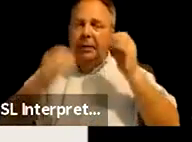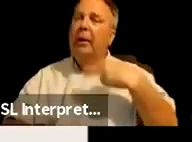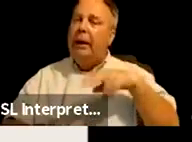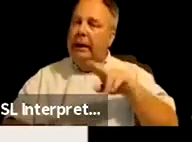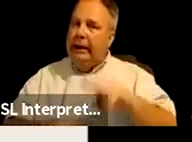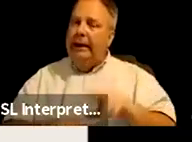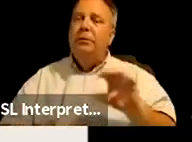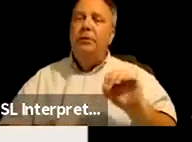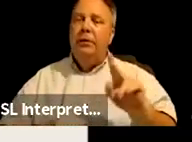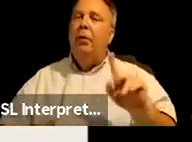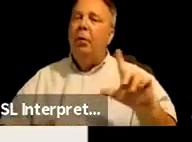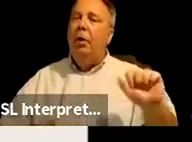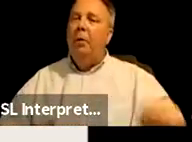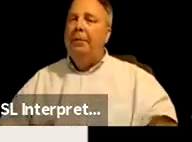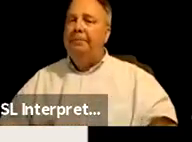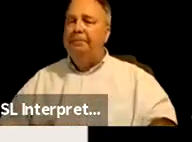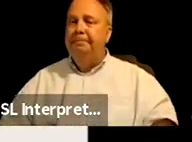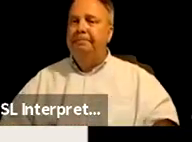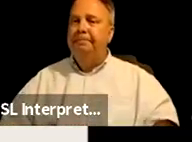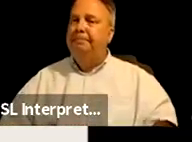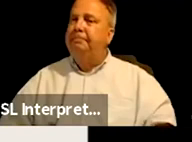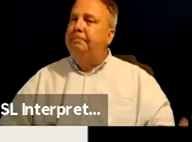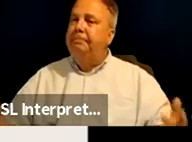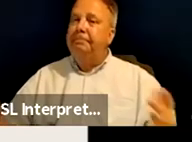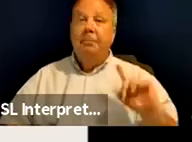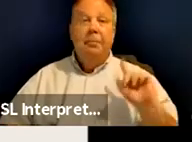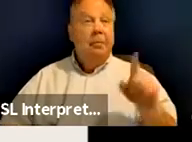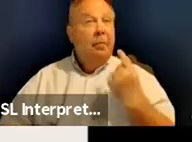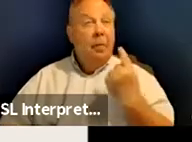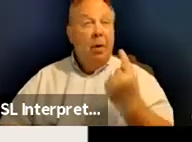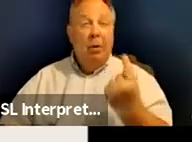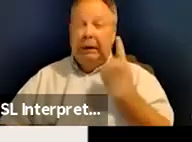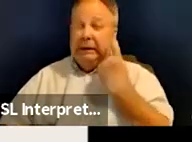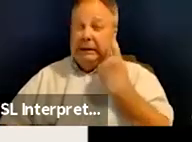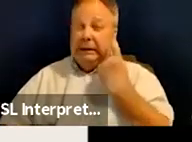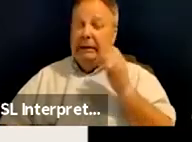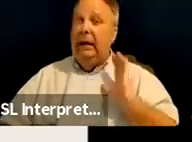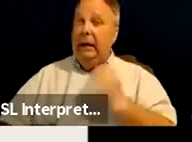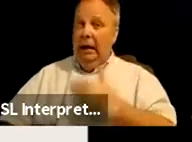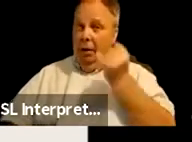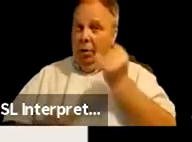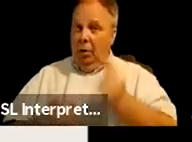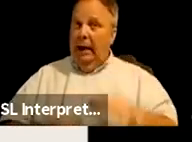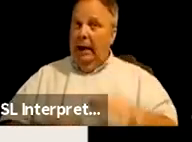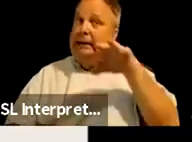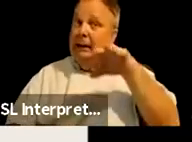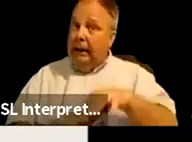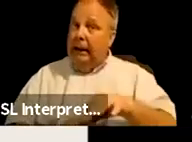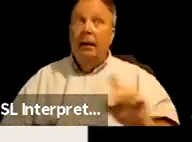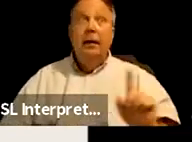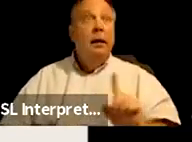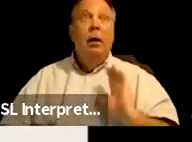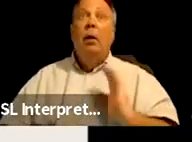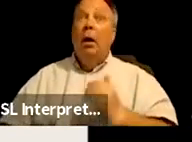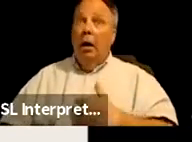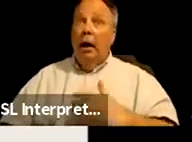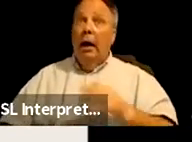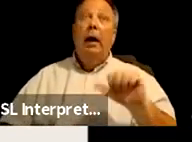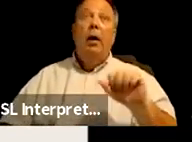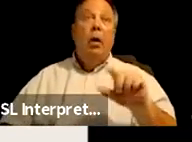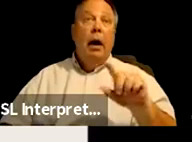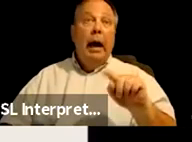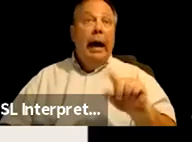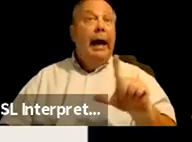um, you know, only just recently in our last election where our at large,